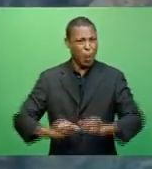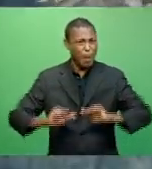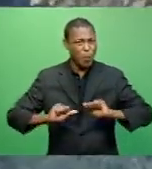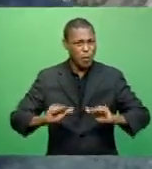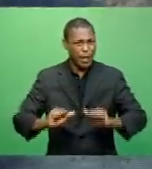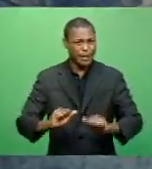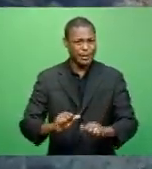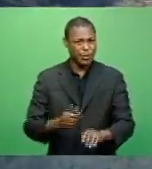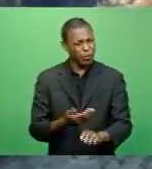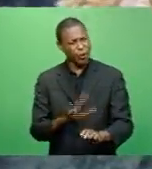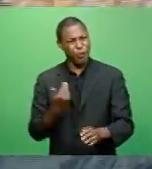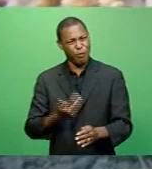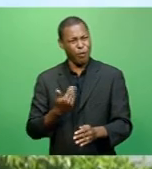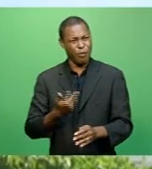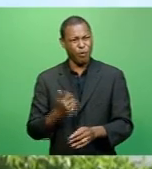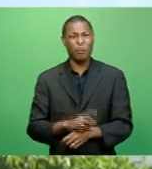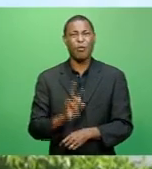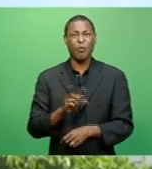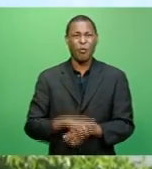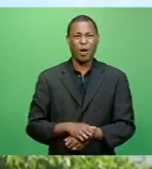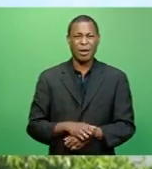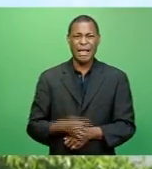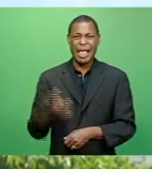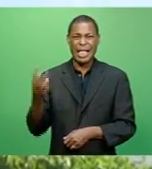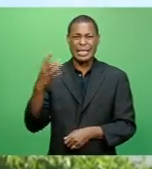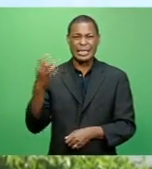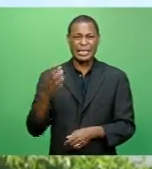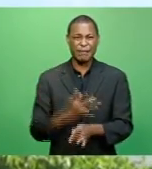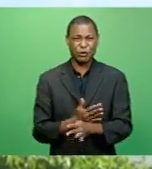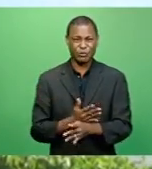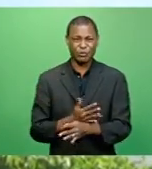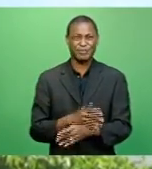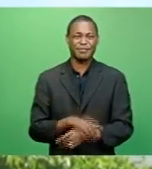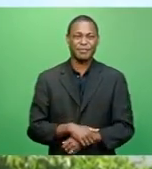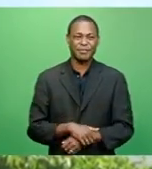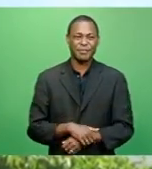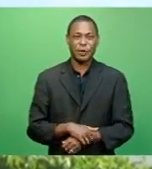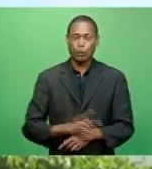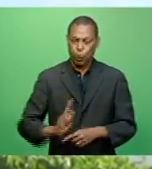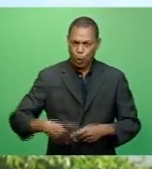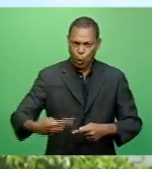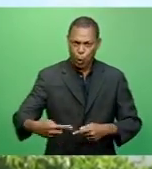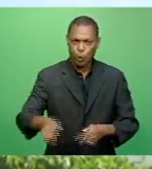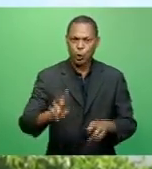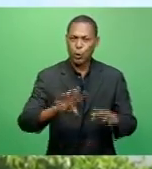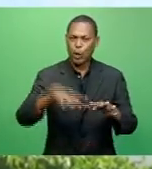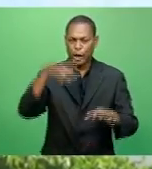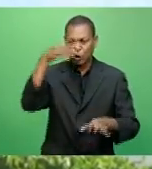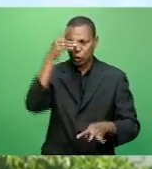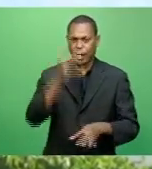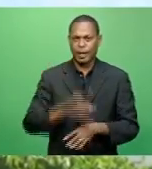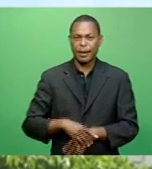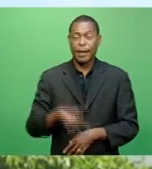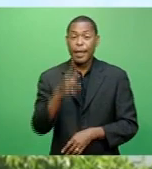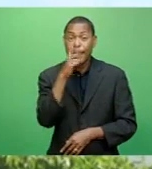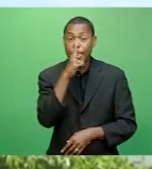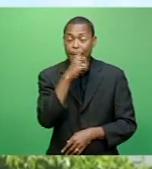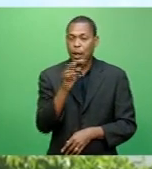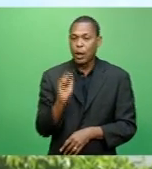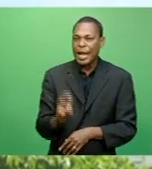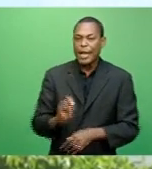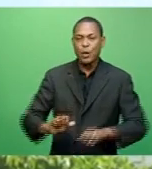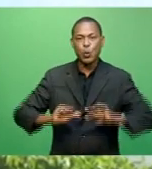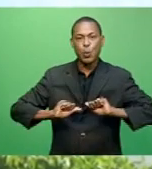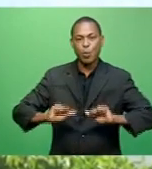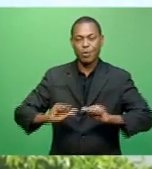crown-of-thorn starfish. The foundation adds they plan to continue educating coastal communities on the need to protect